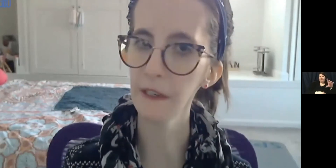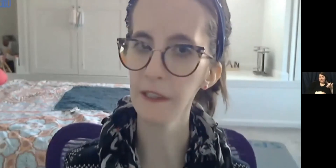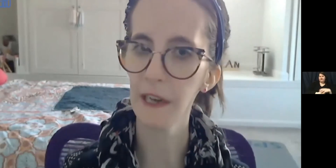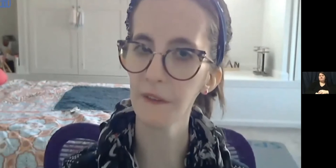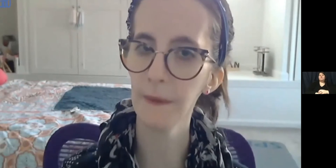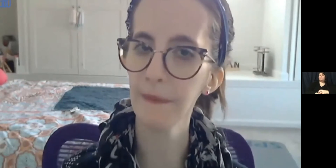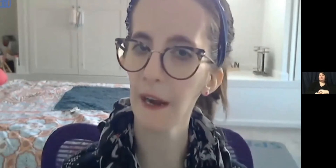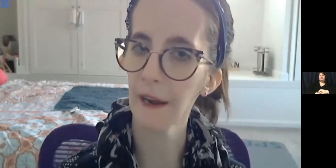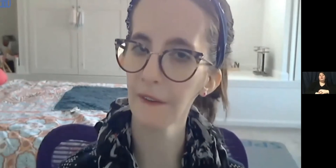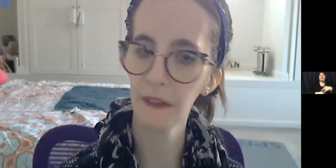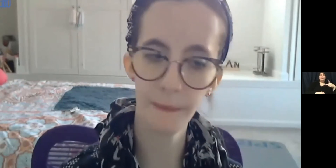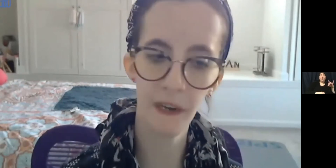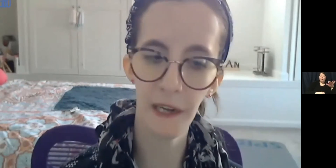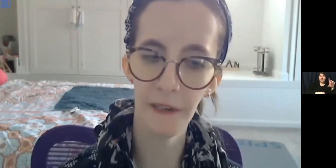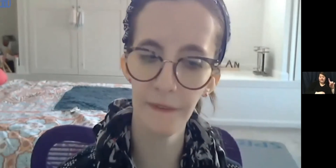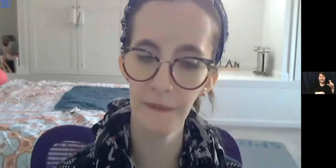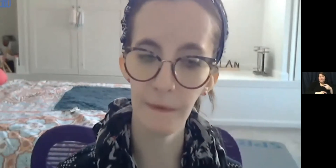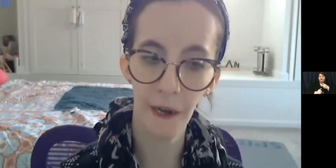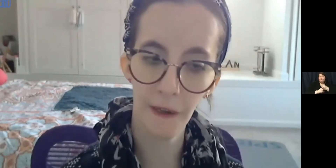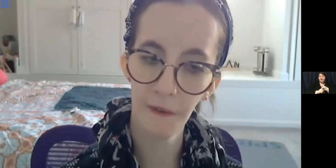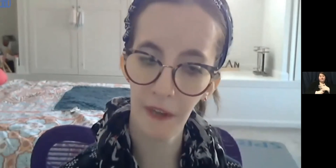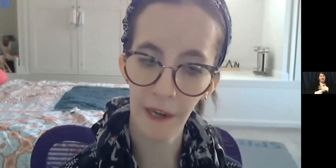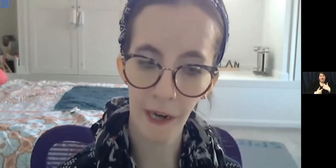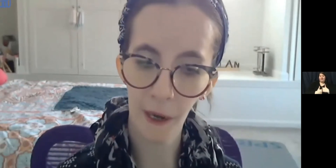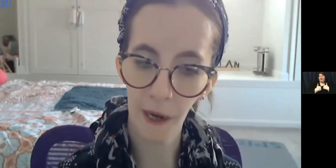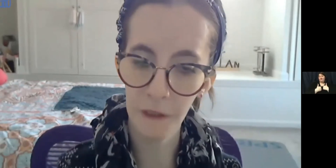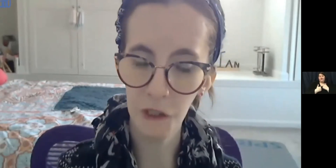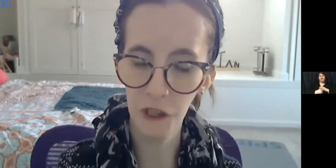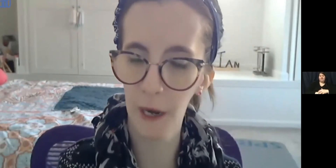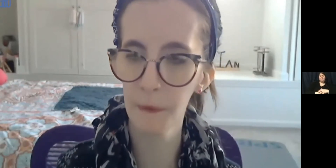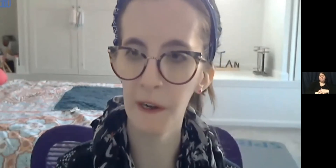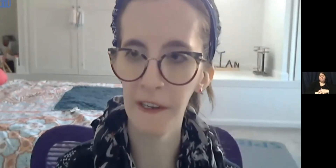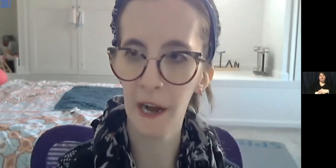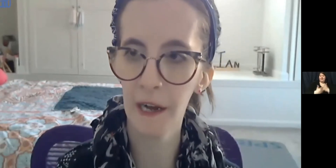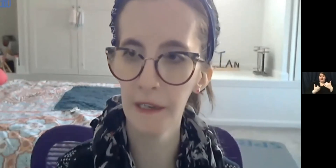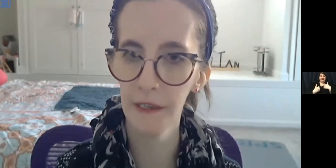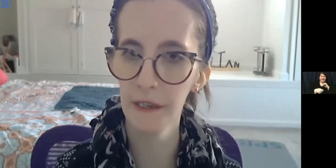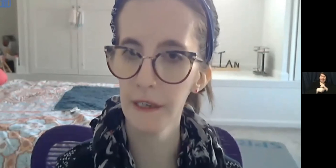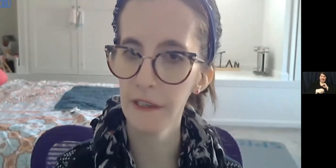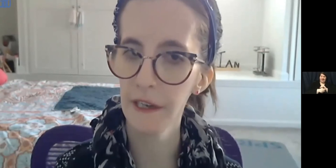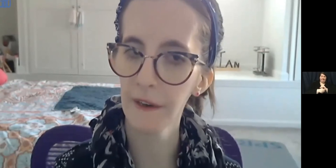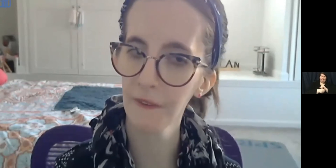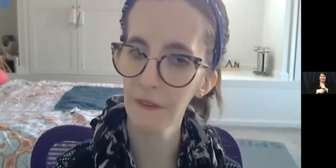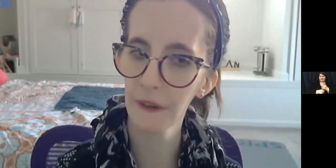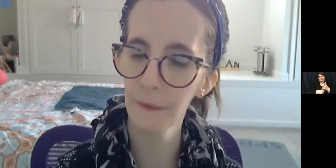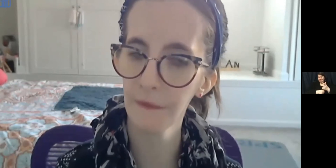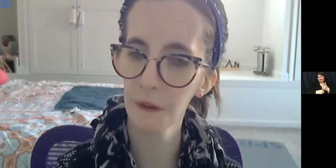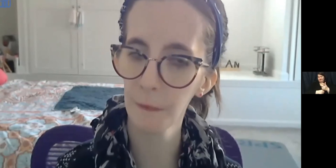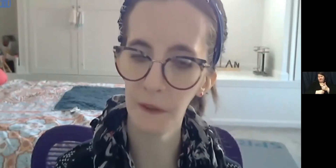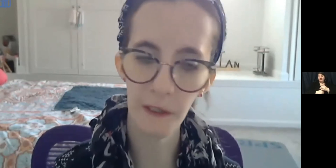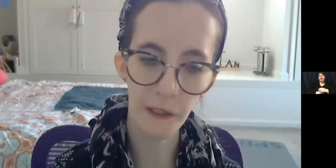PYD has impacted my life because I now have a job working at six